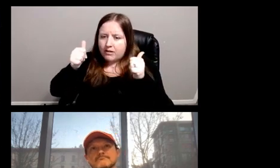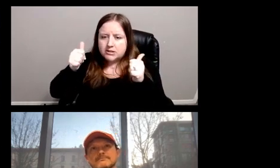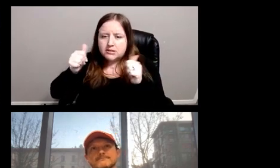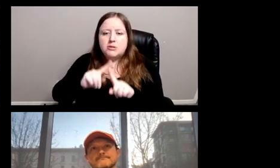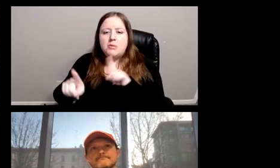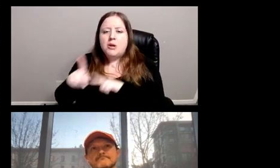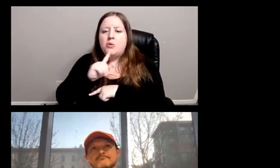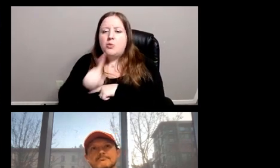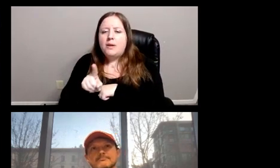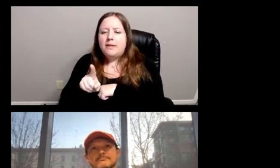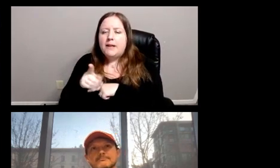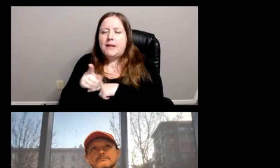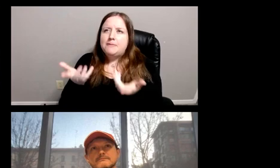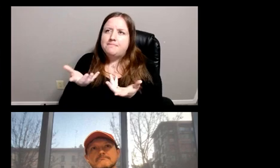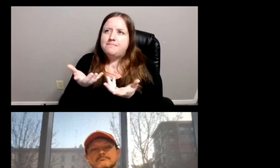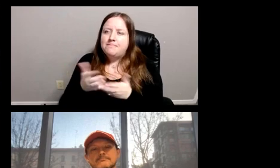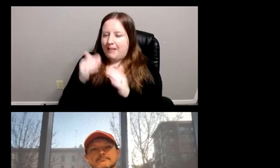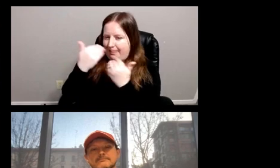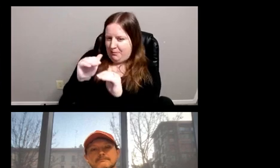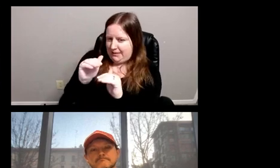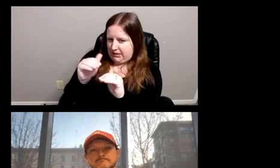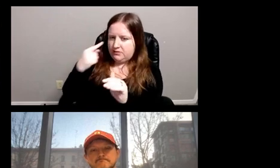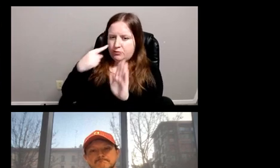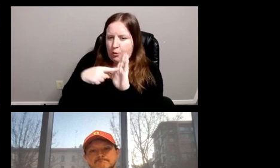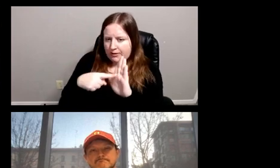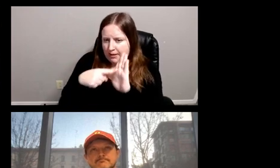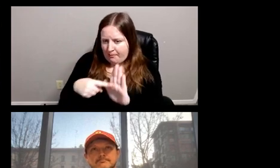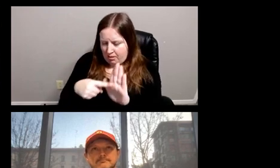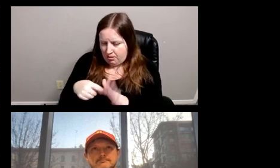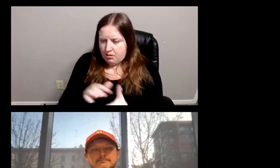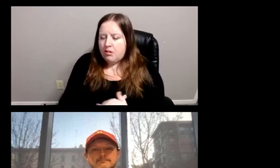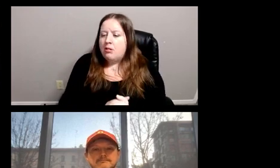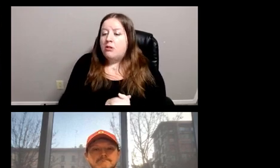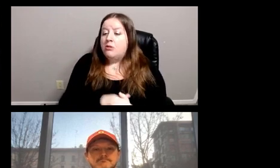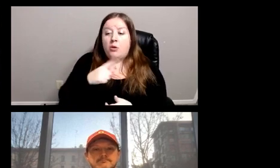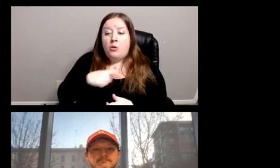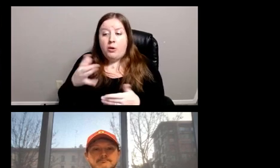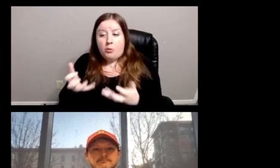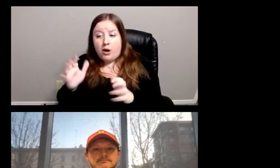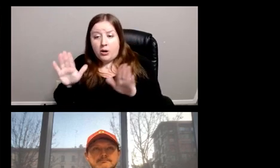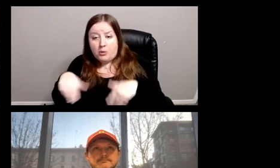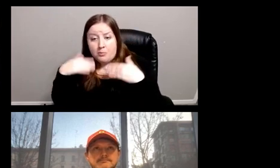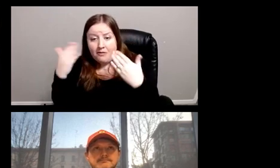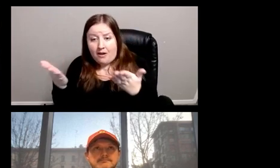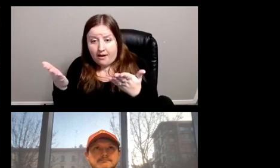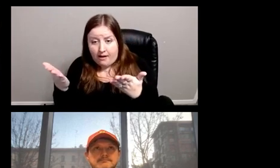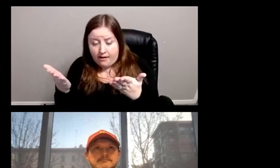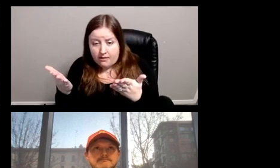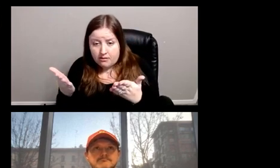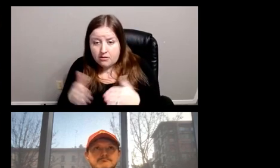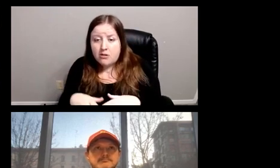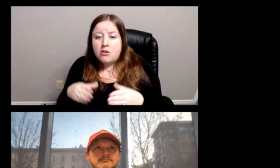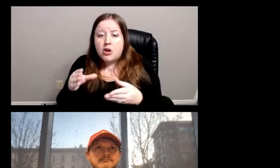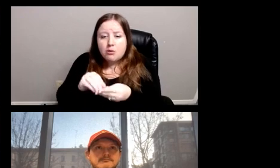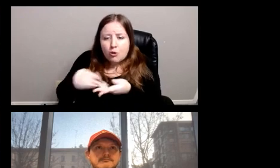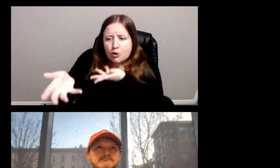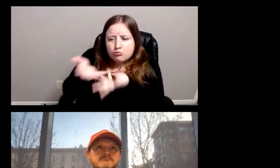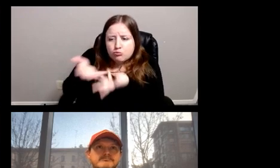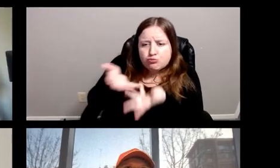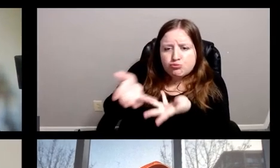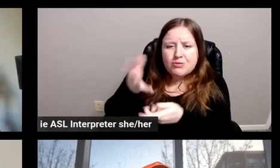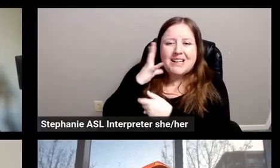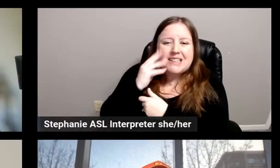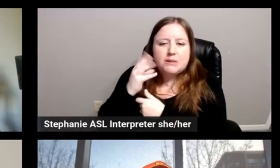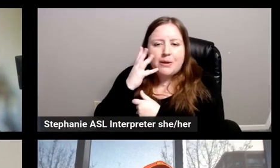limited, let's say. What we wanted to provide was really a more engaging experience for